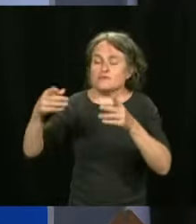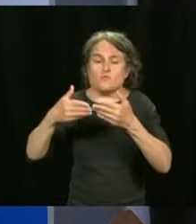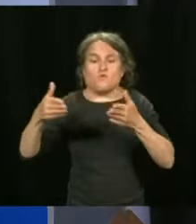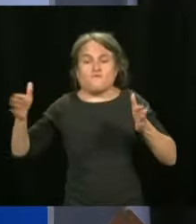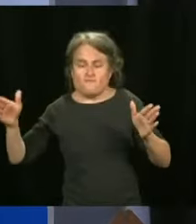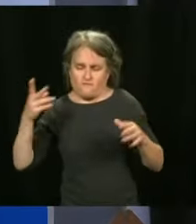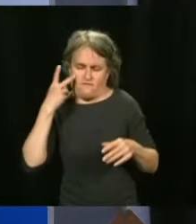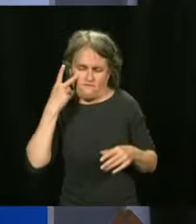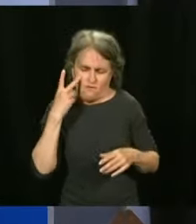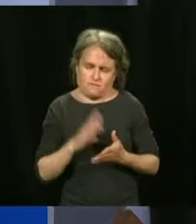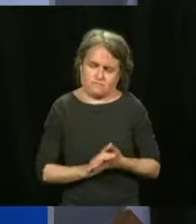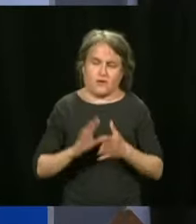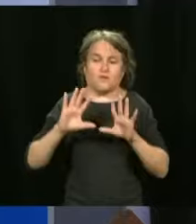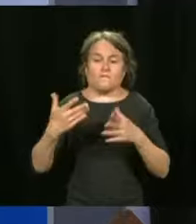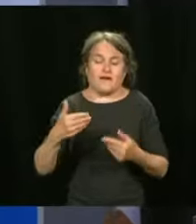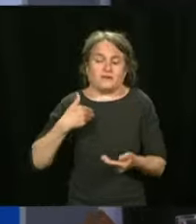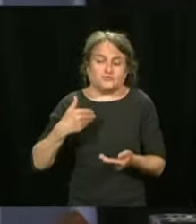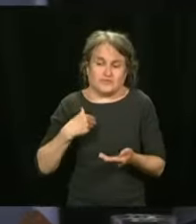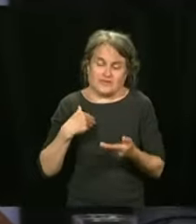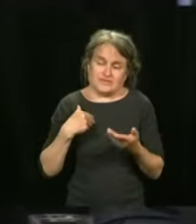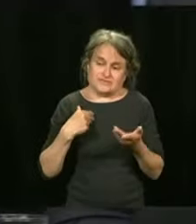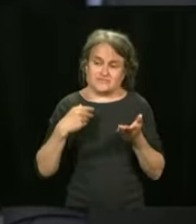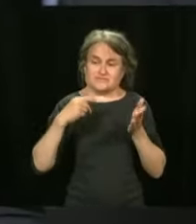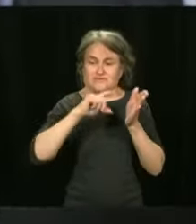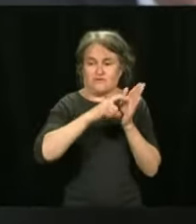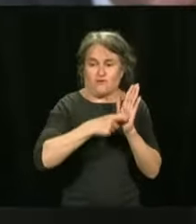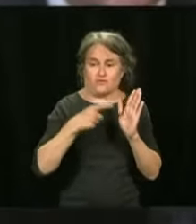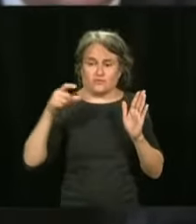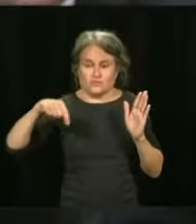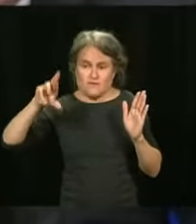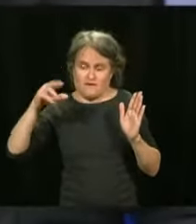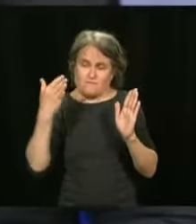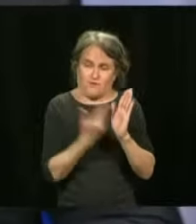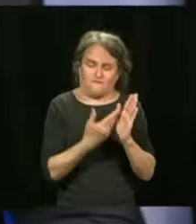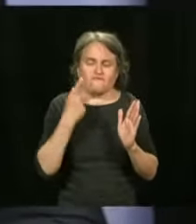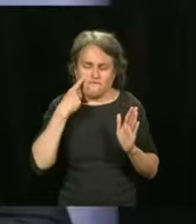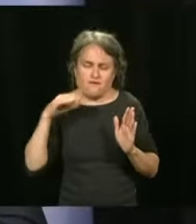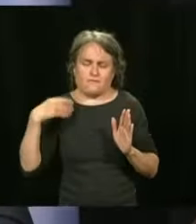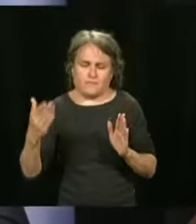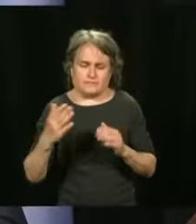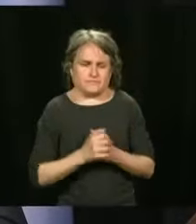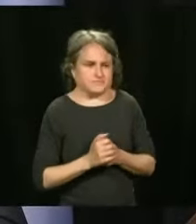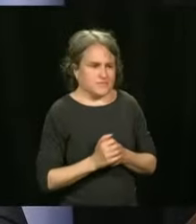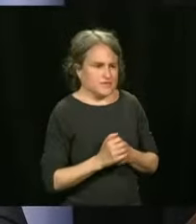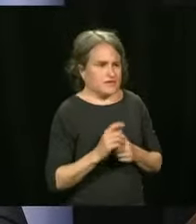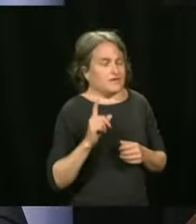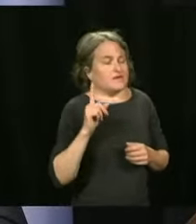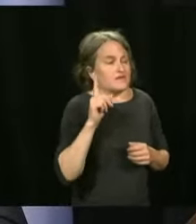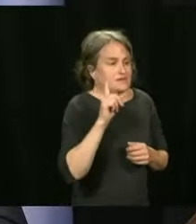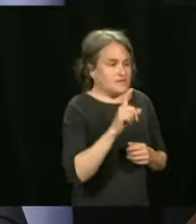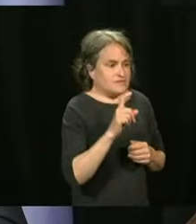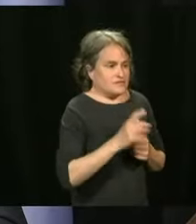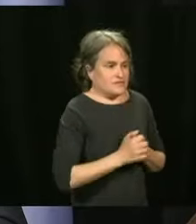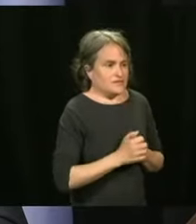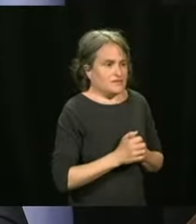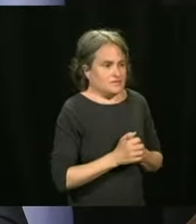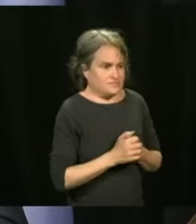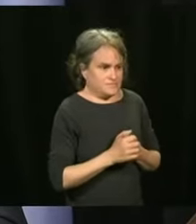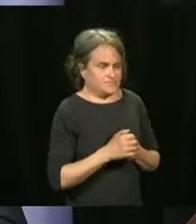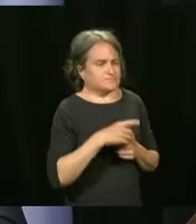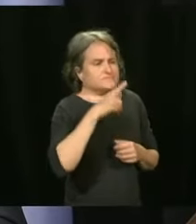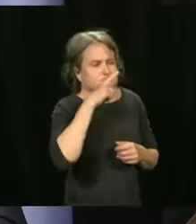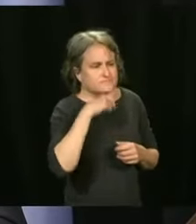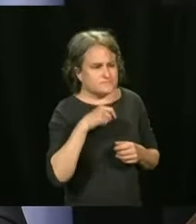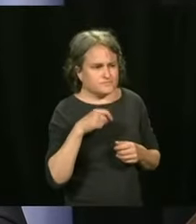proof of vaccination. Can we clarify, the young people 12 to 17, this will